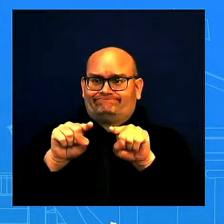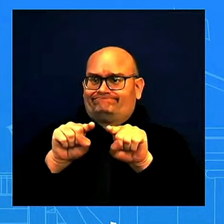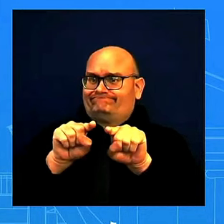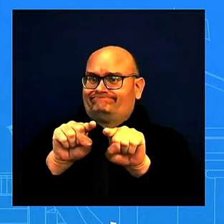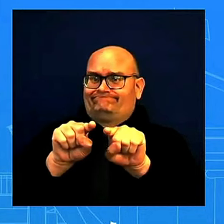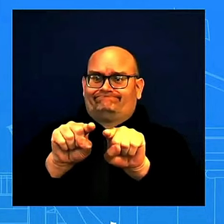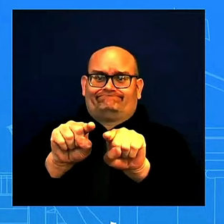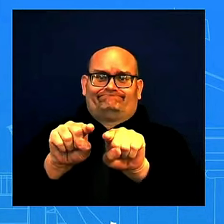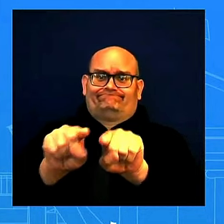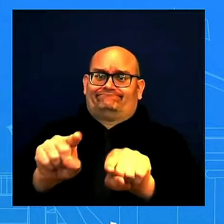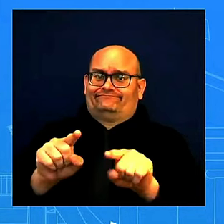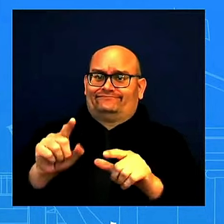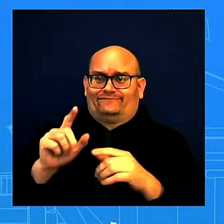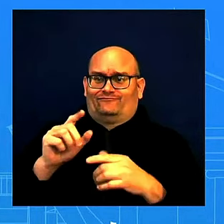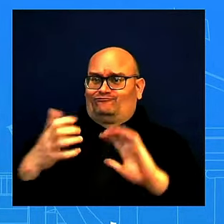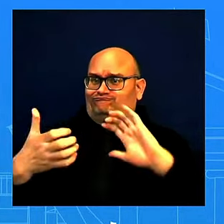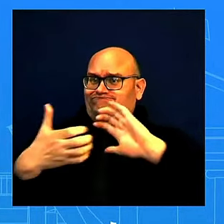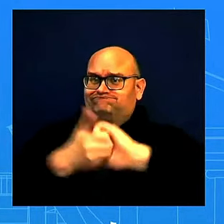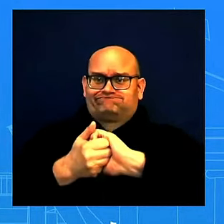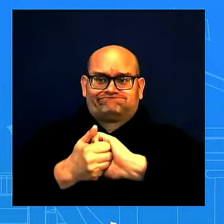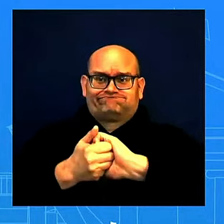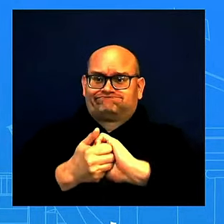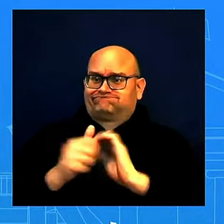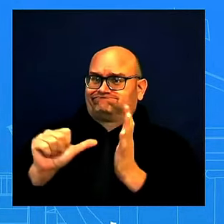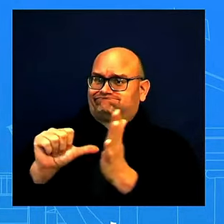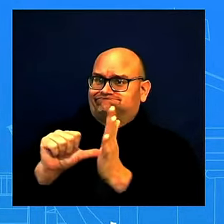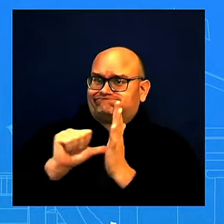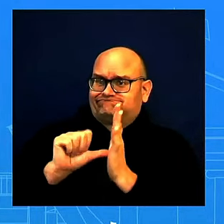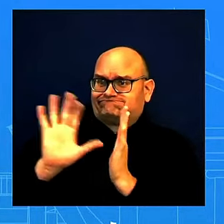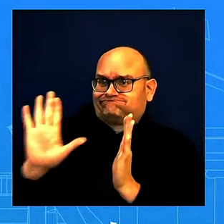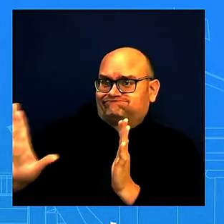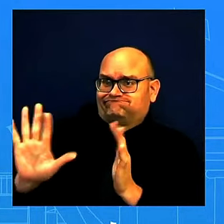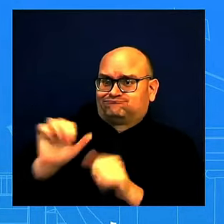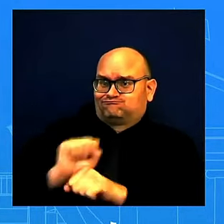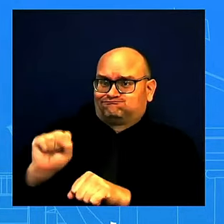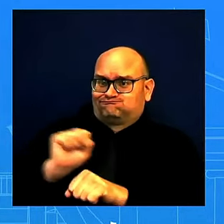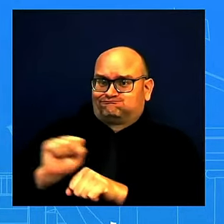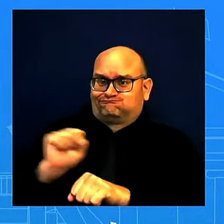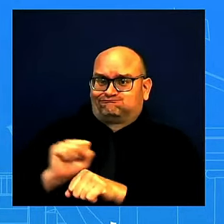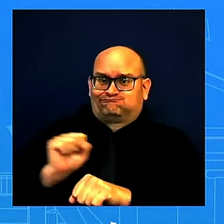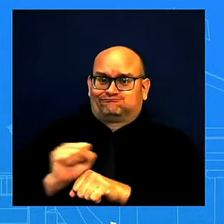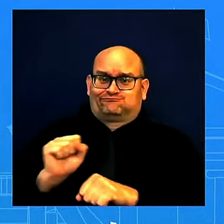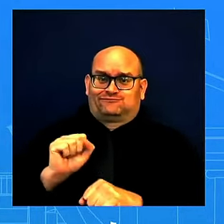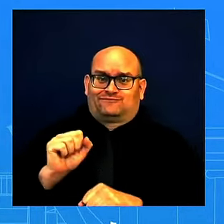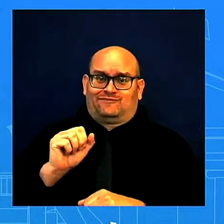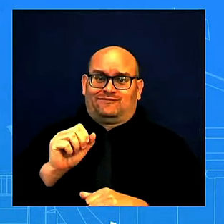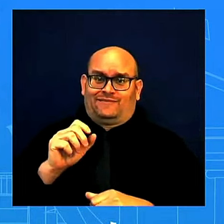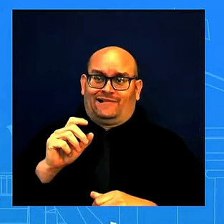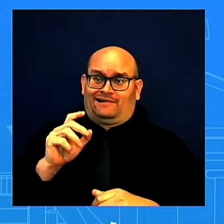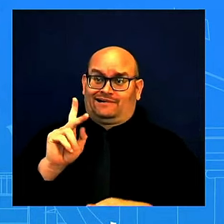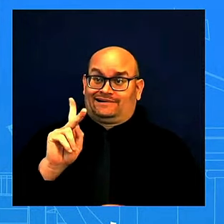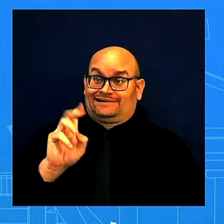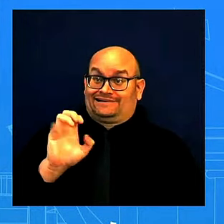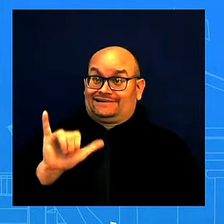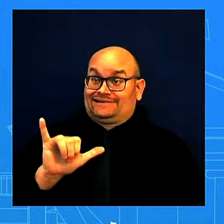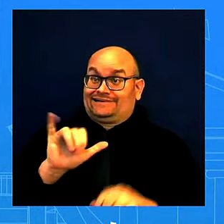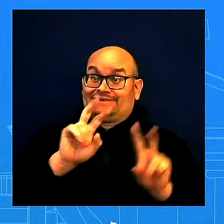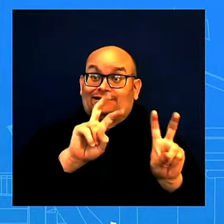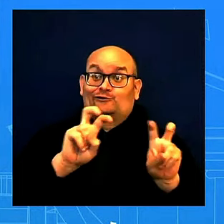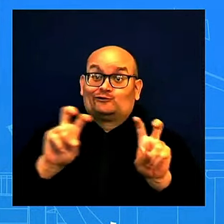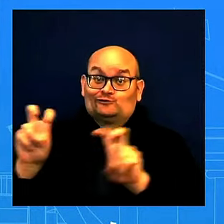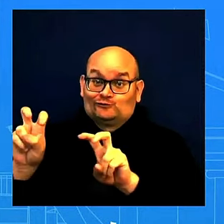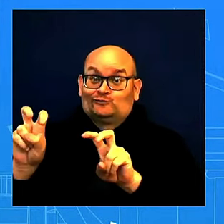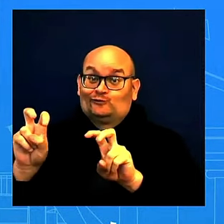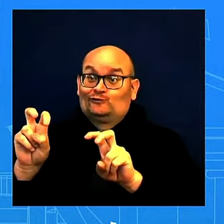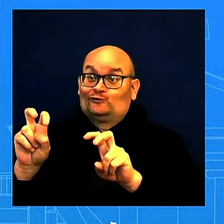on really key important issues that matter to the American people. And I think, you know, if you go back to read his statement, you'll see exactly how